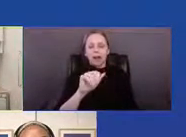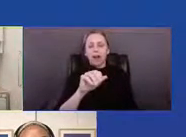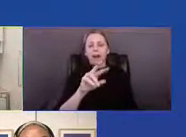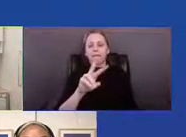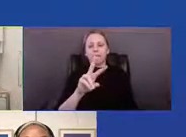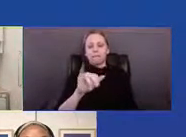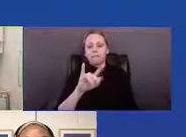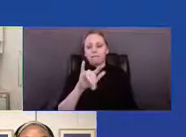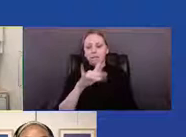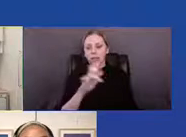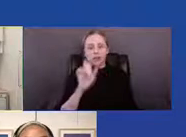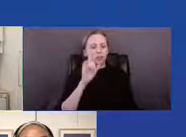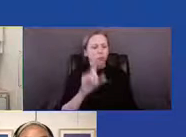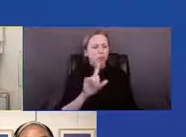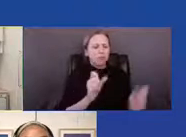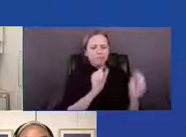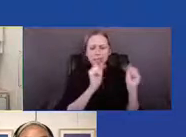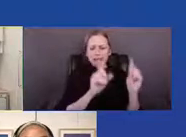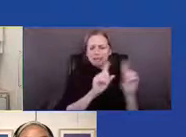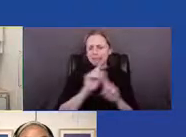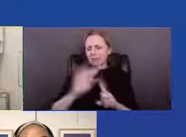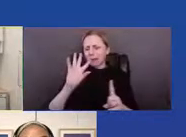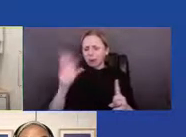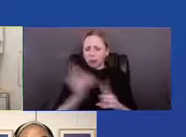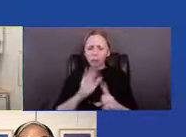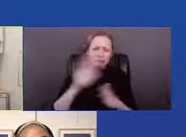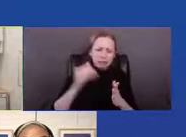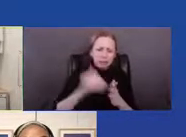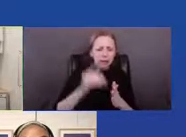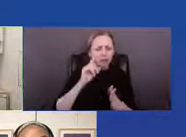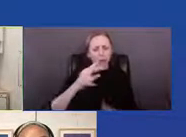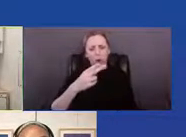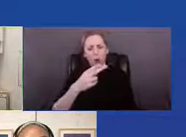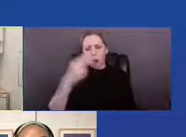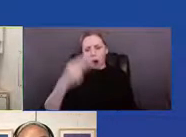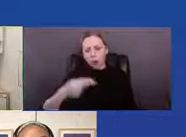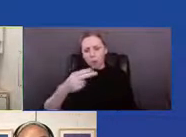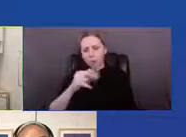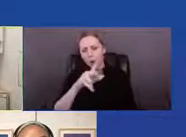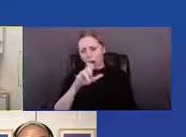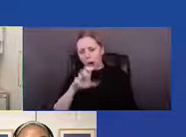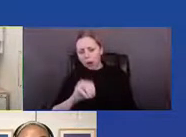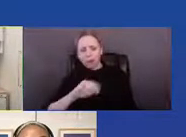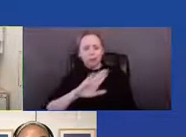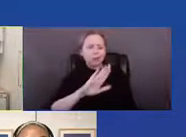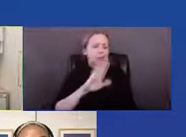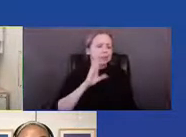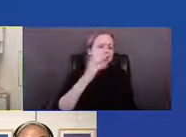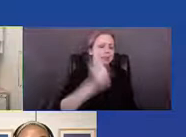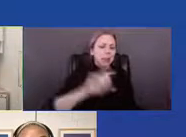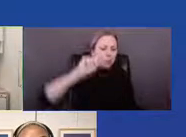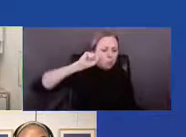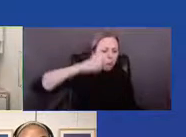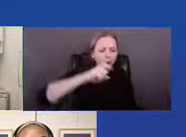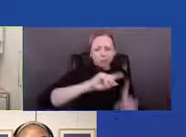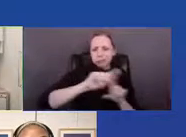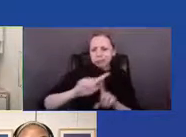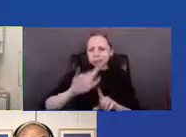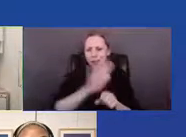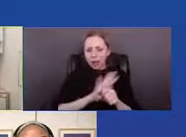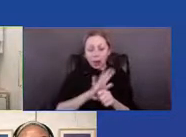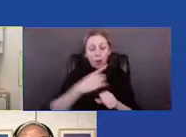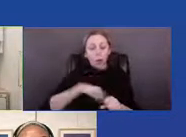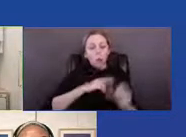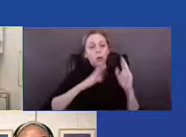cultural epicenters of Harlem, Brooklyn, and the South Bronx. And we honor their spirits at the African Burial